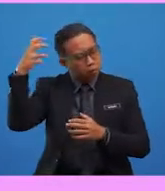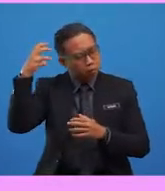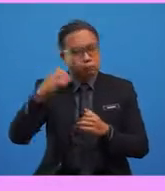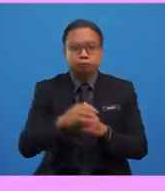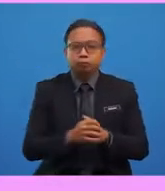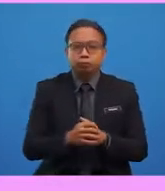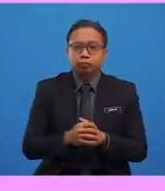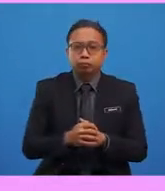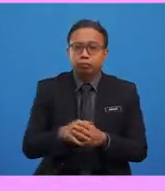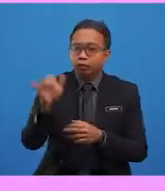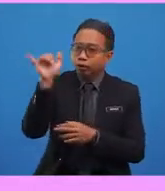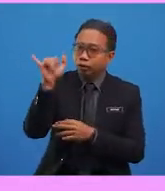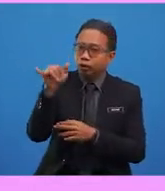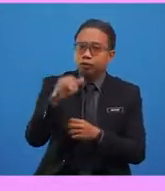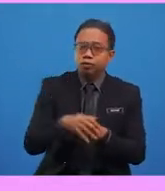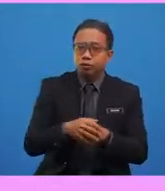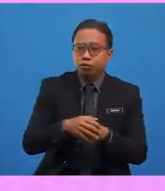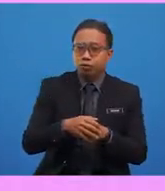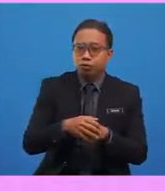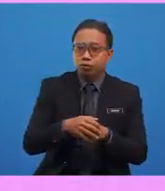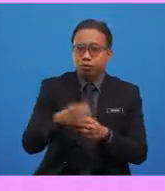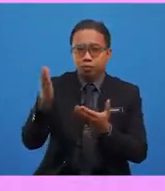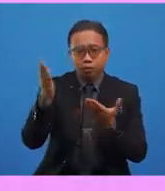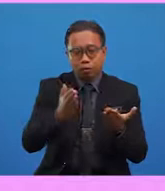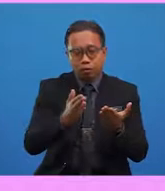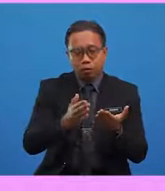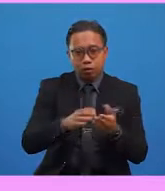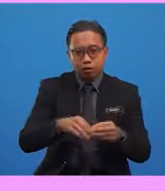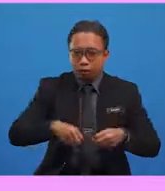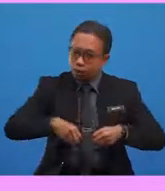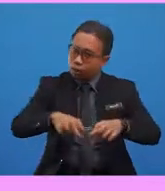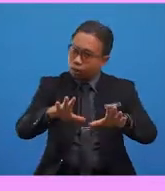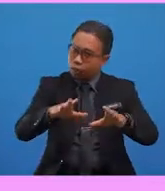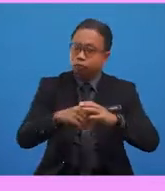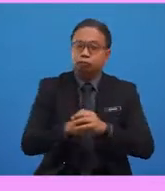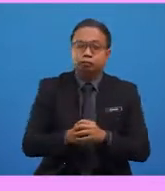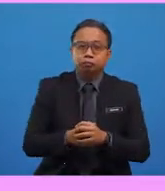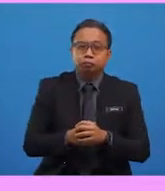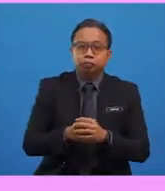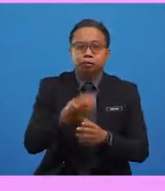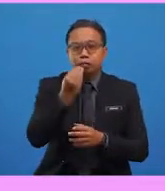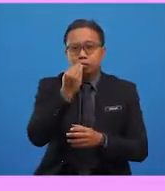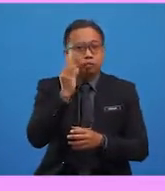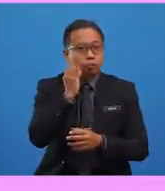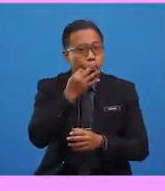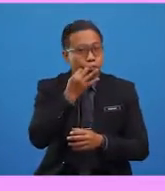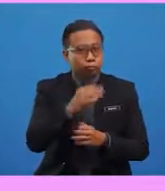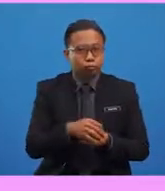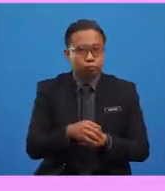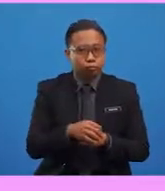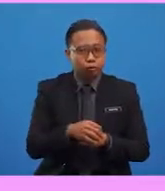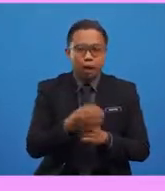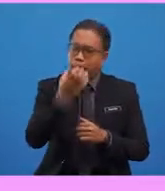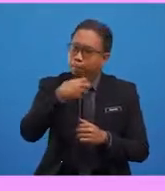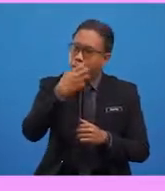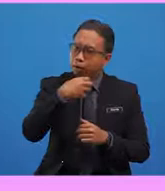and yes, I shouldn't forget to carry a mat to sit on, and of course, a fruit. Say, an apple.